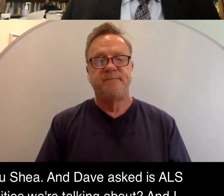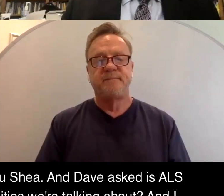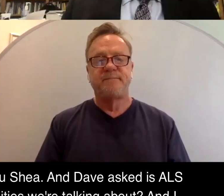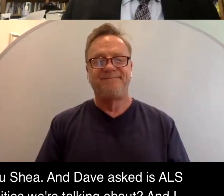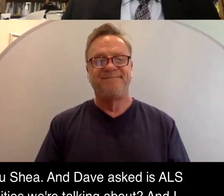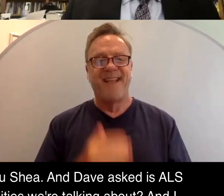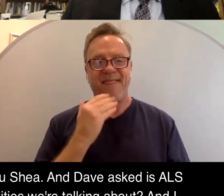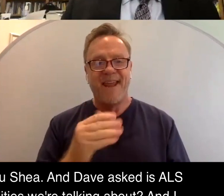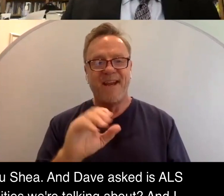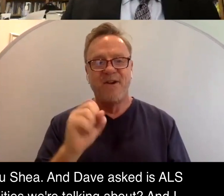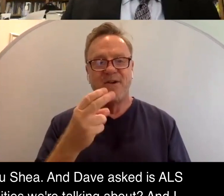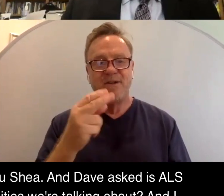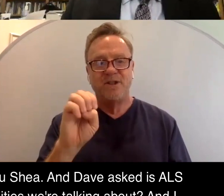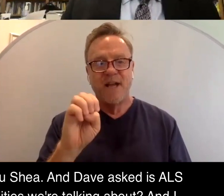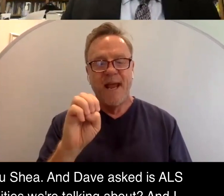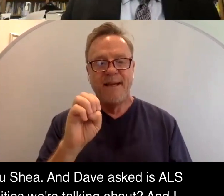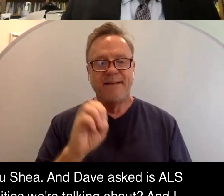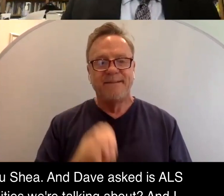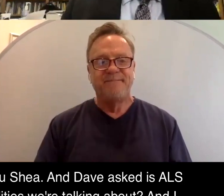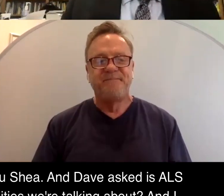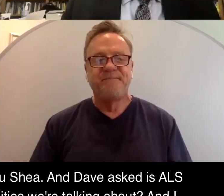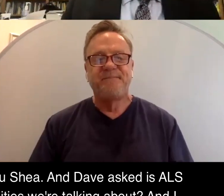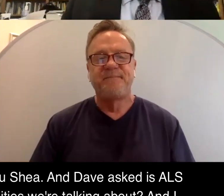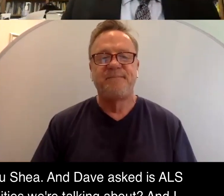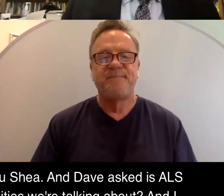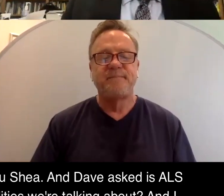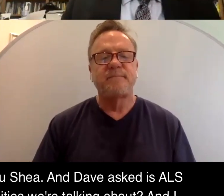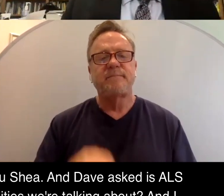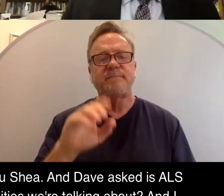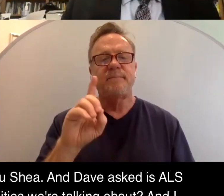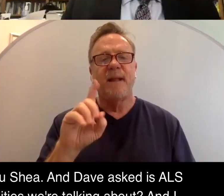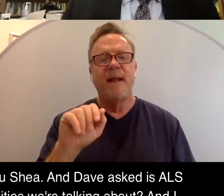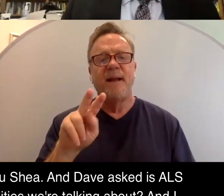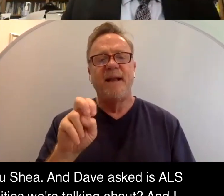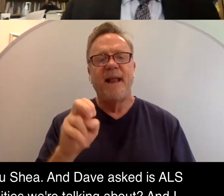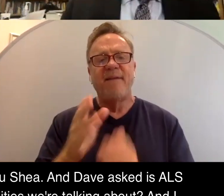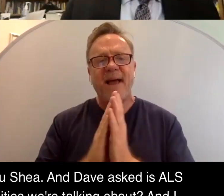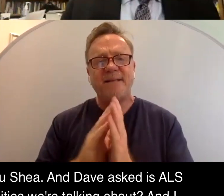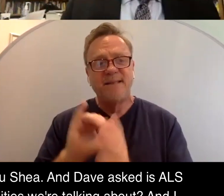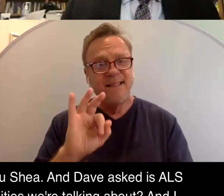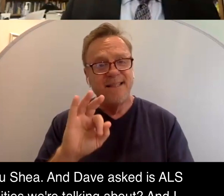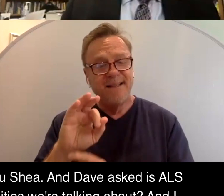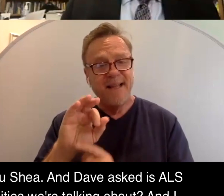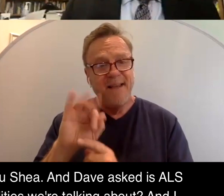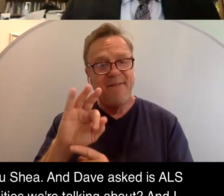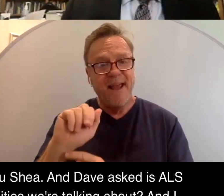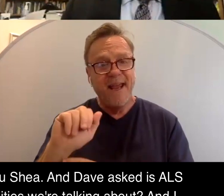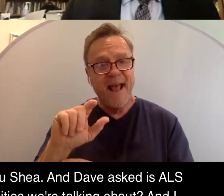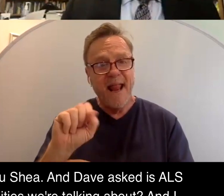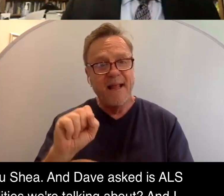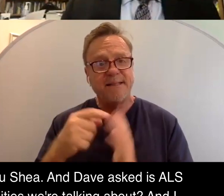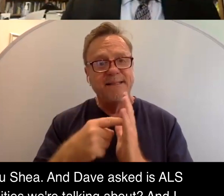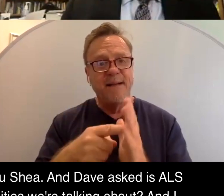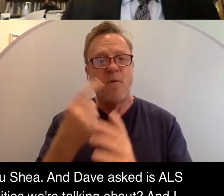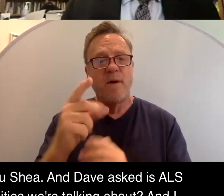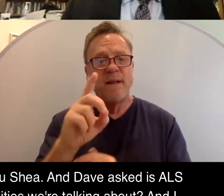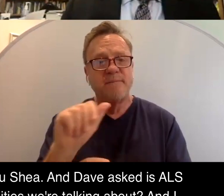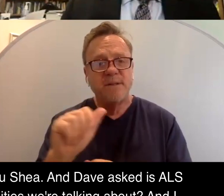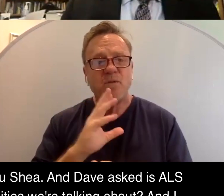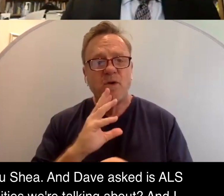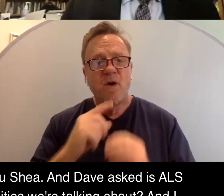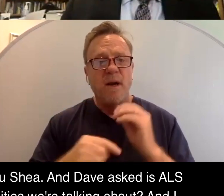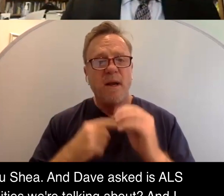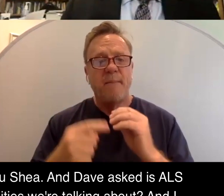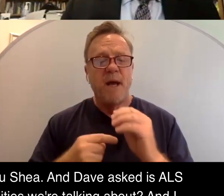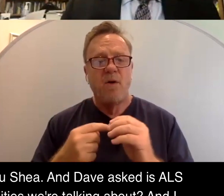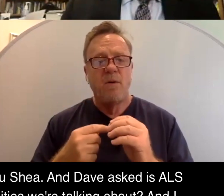you, Shay. And Dave asked, is ALS an example of one of the disabilities we're talking about?